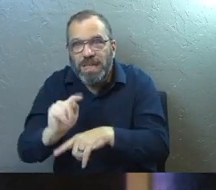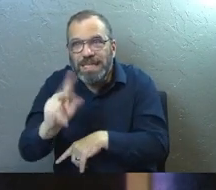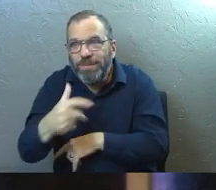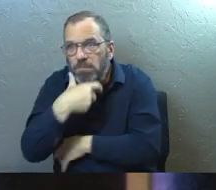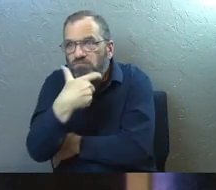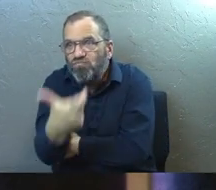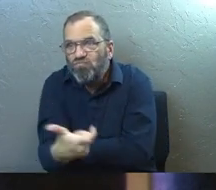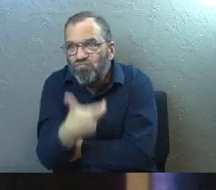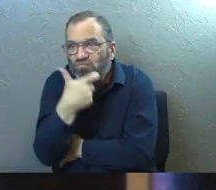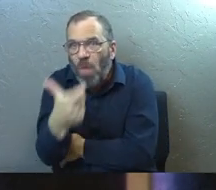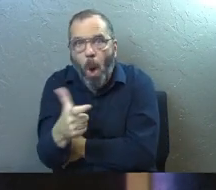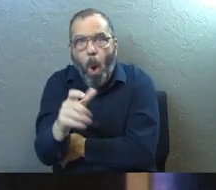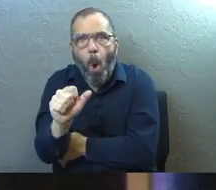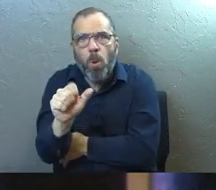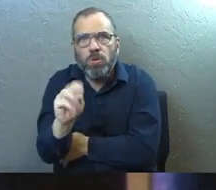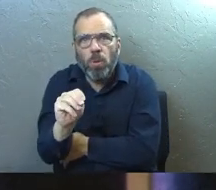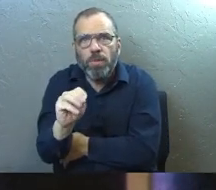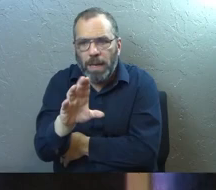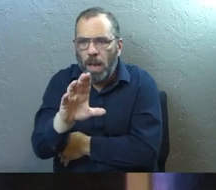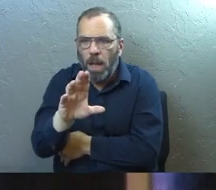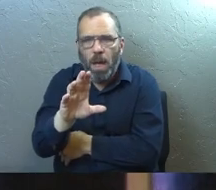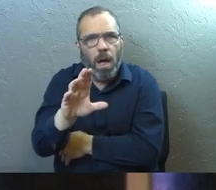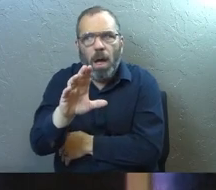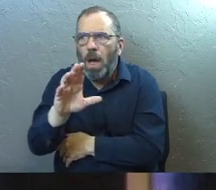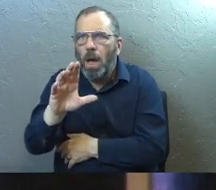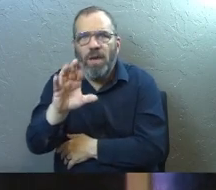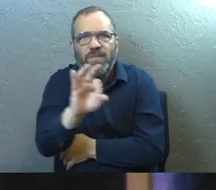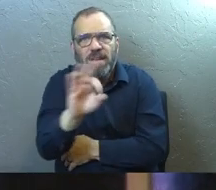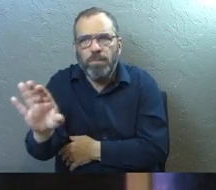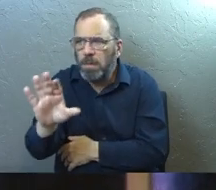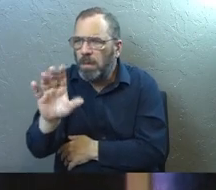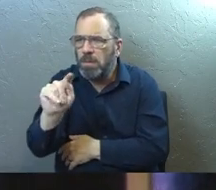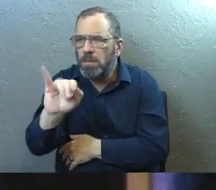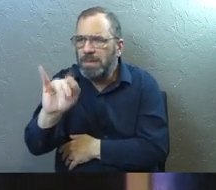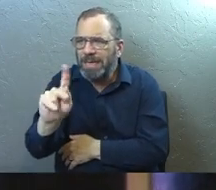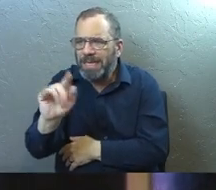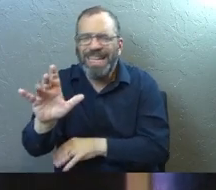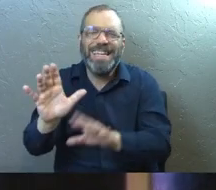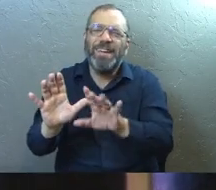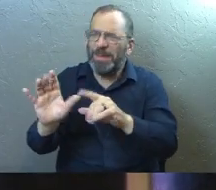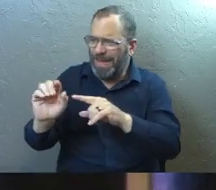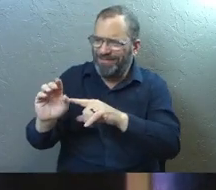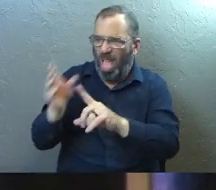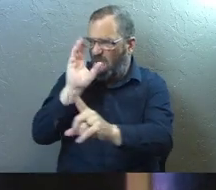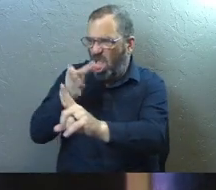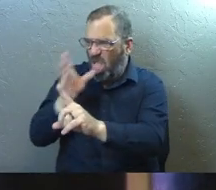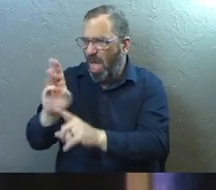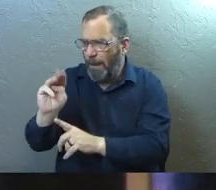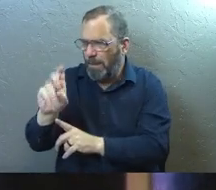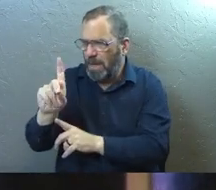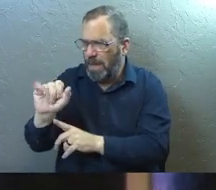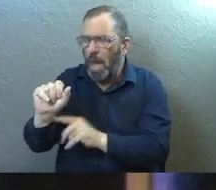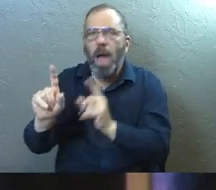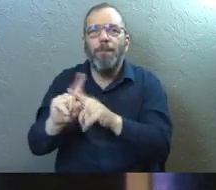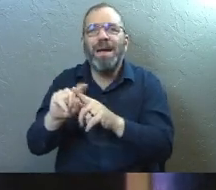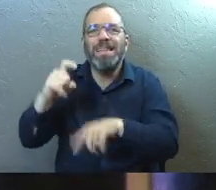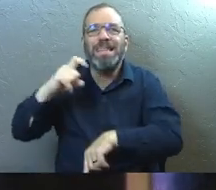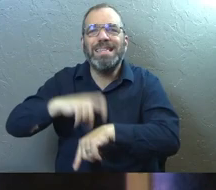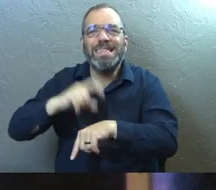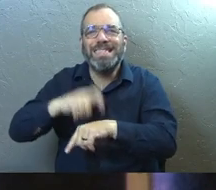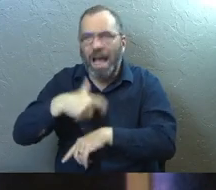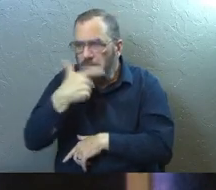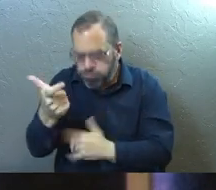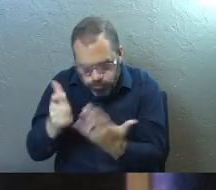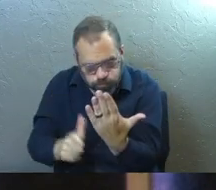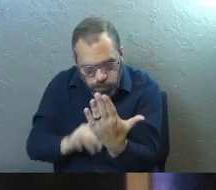and the social media. And the thing is, I'm not really picking on the media guys. What I'm picking on is the hours we